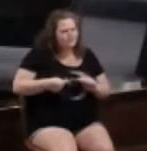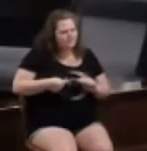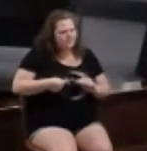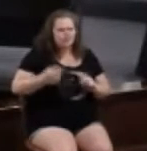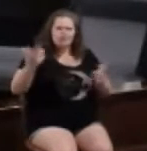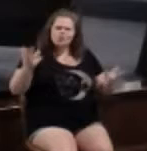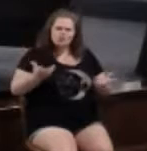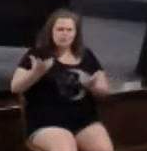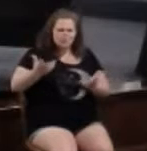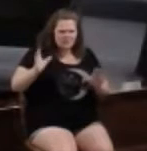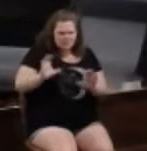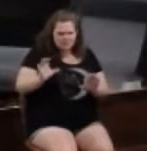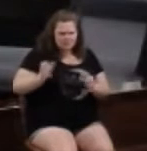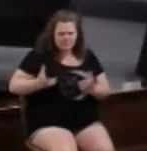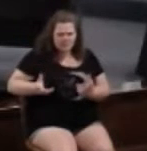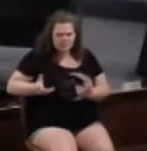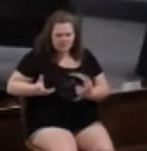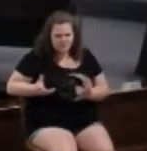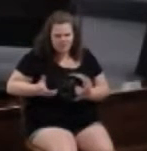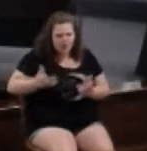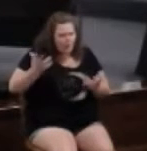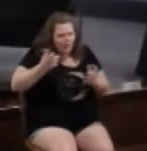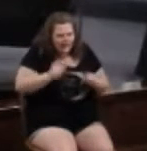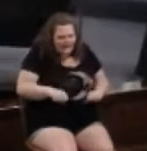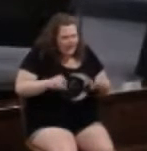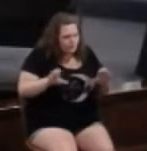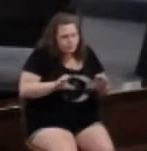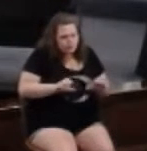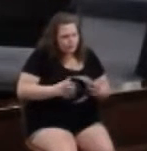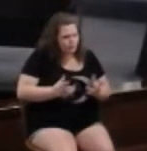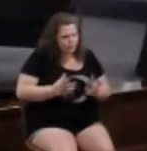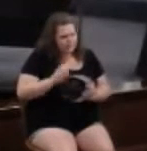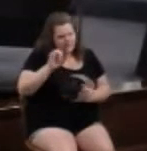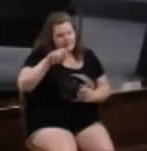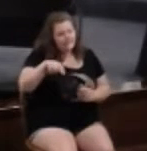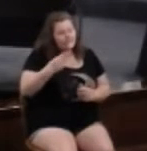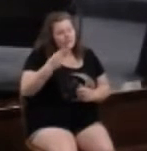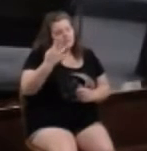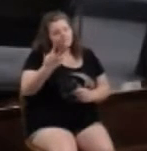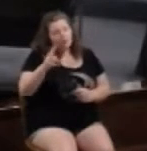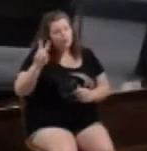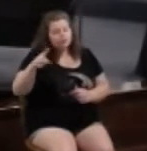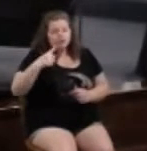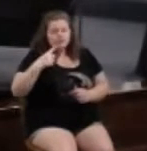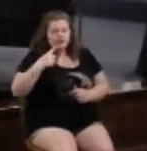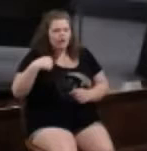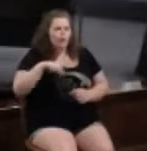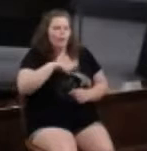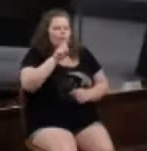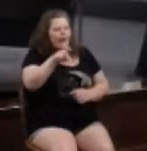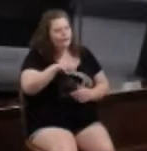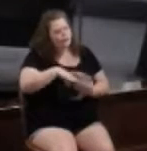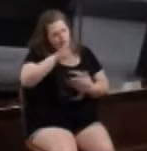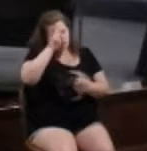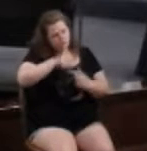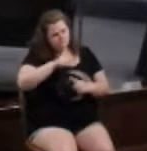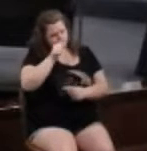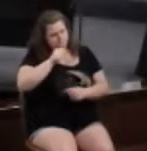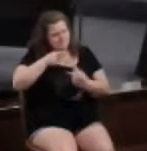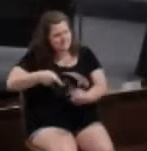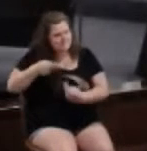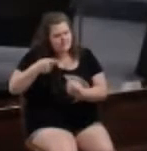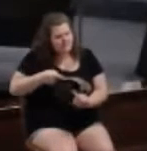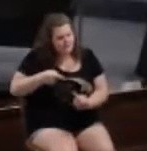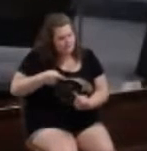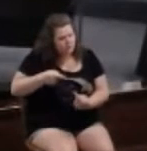what are we supposed to do? What is there to do? Ephesians 4, 2 says, deal with it with all